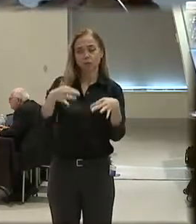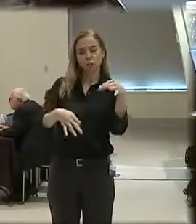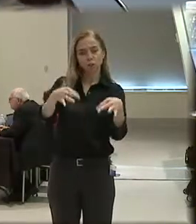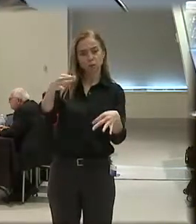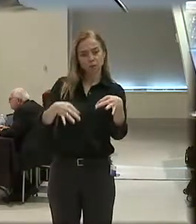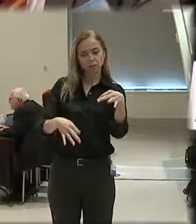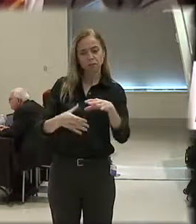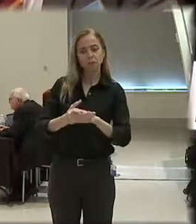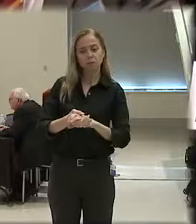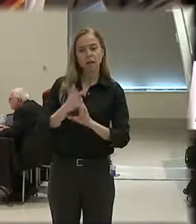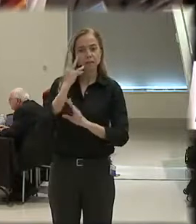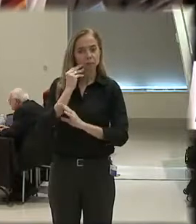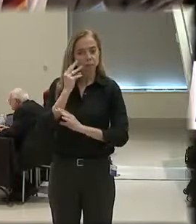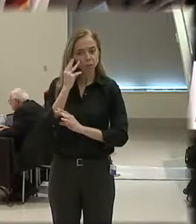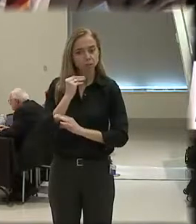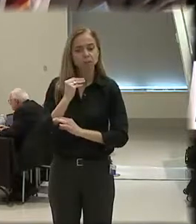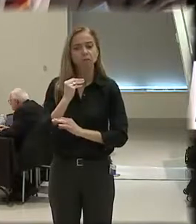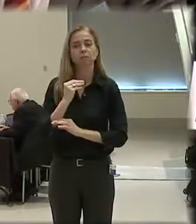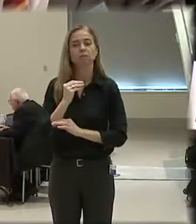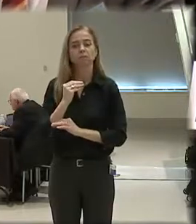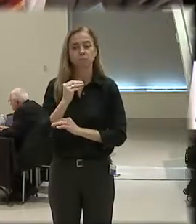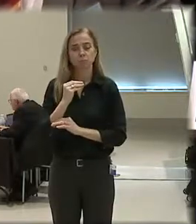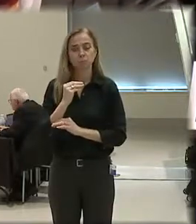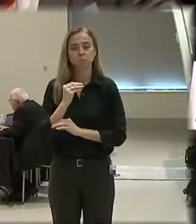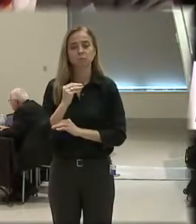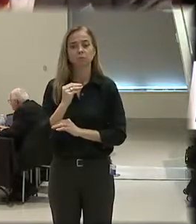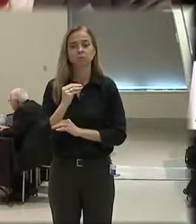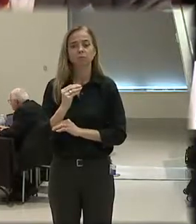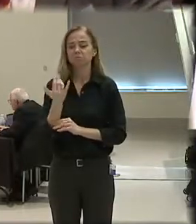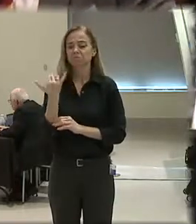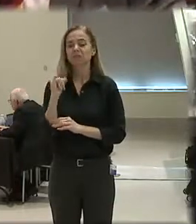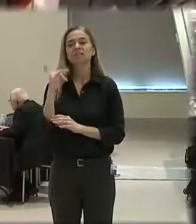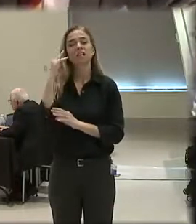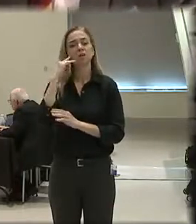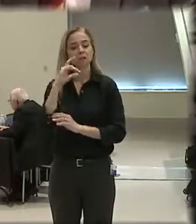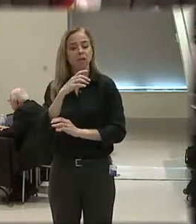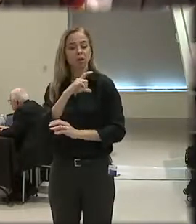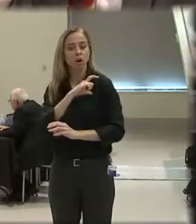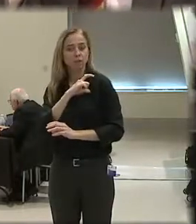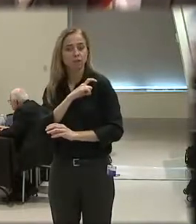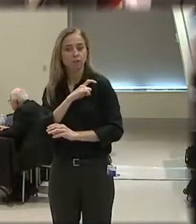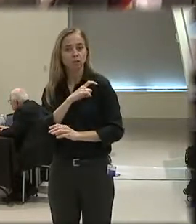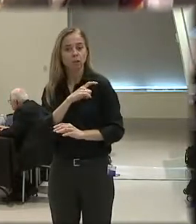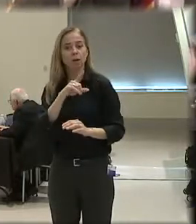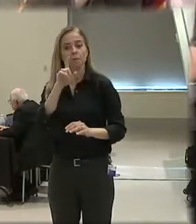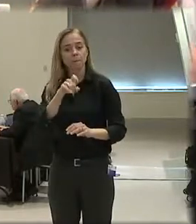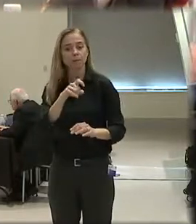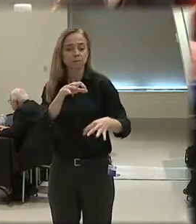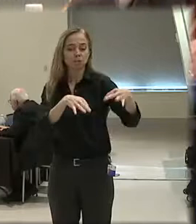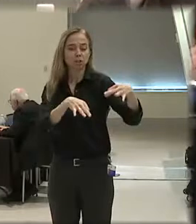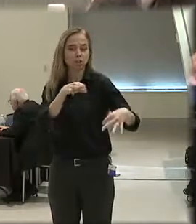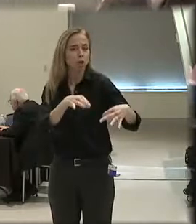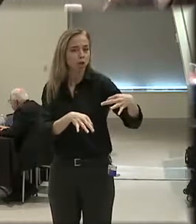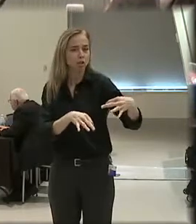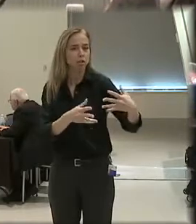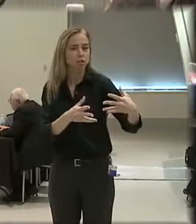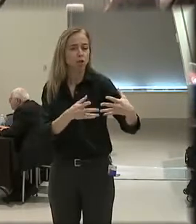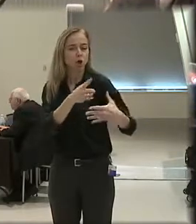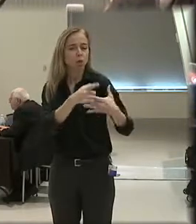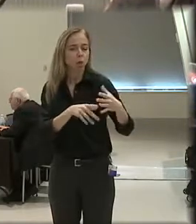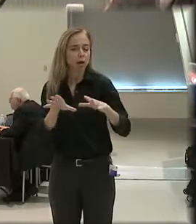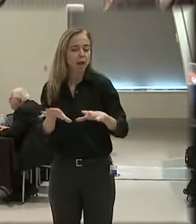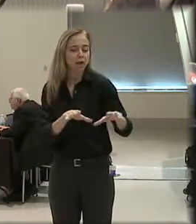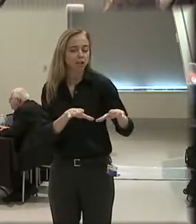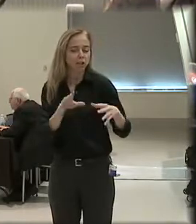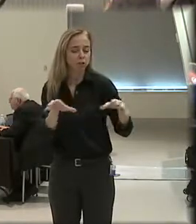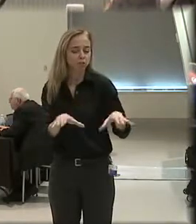people you have limited experience with, I still think the officer needs to be judged on what actions he